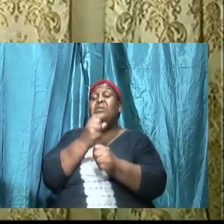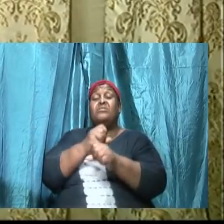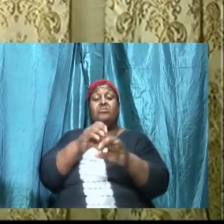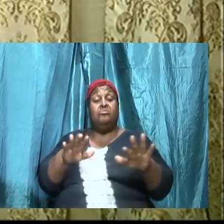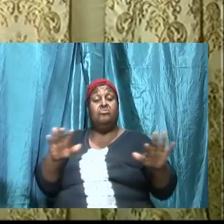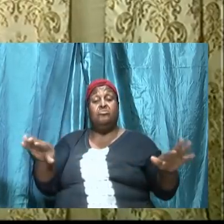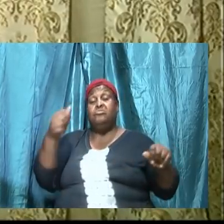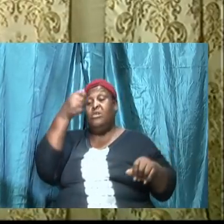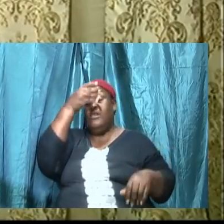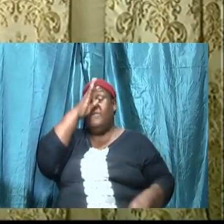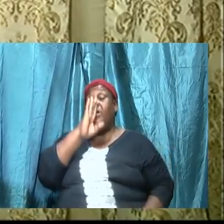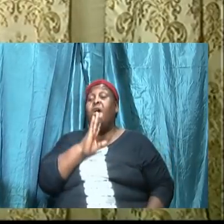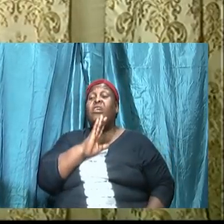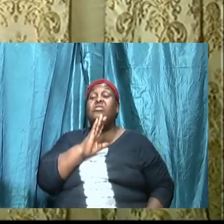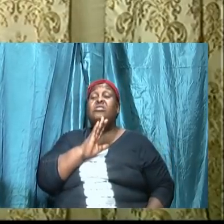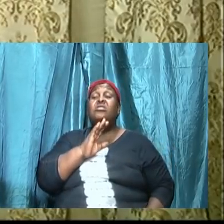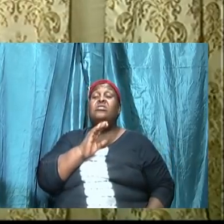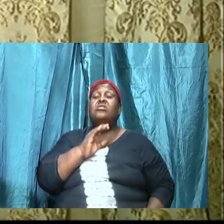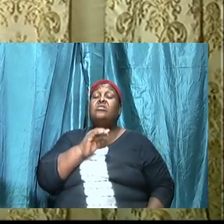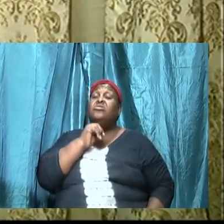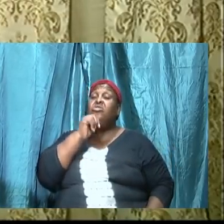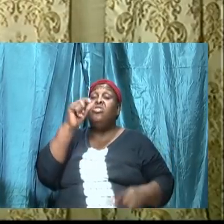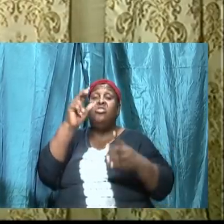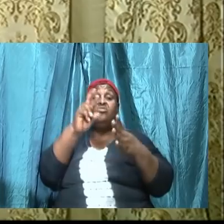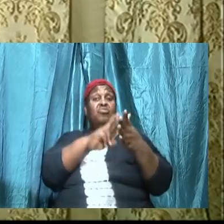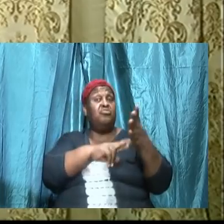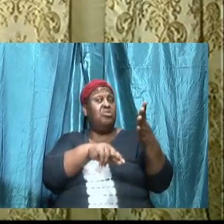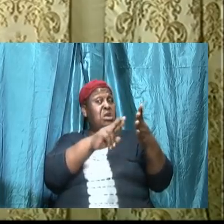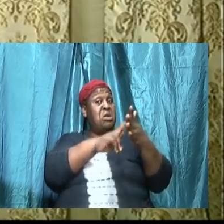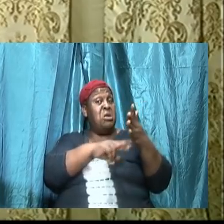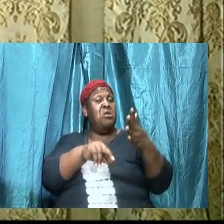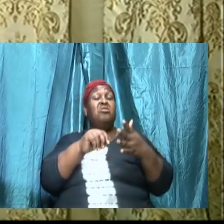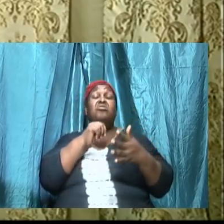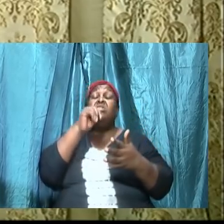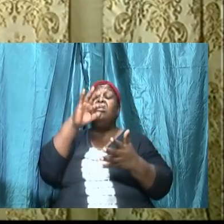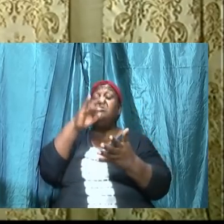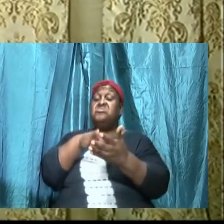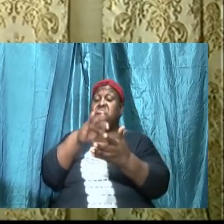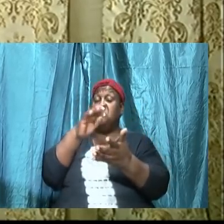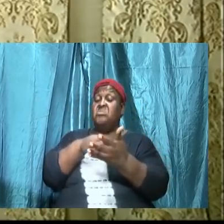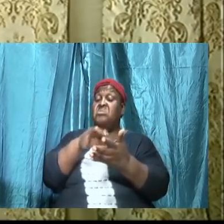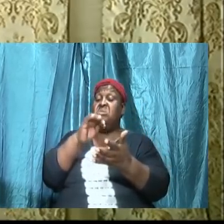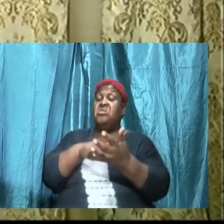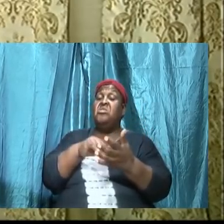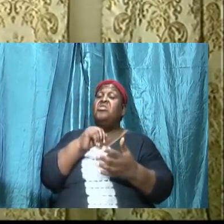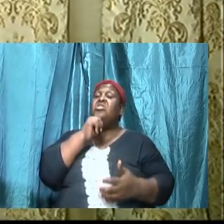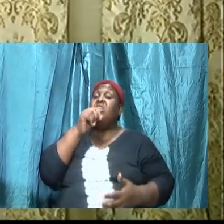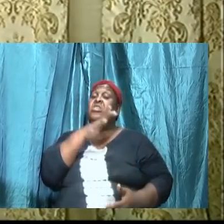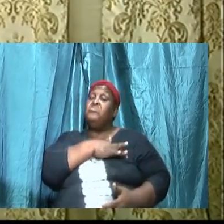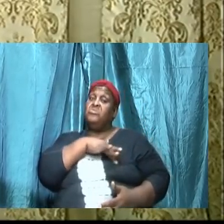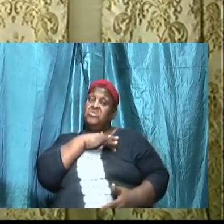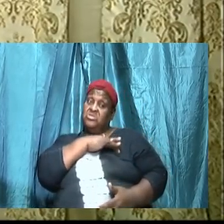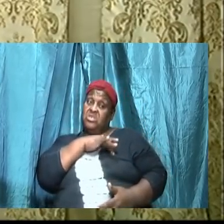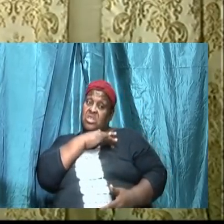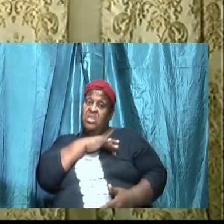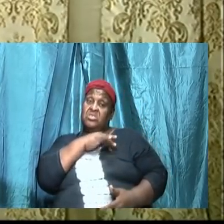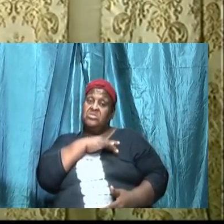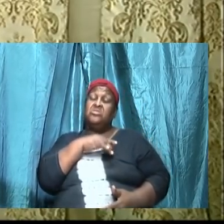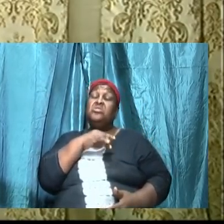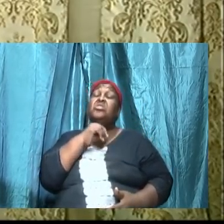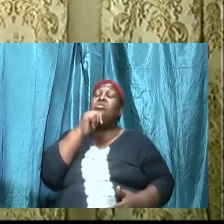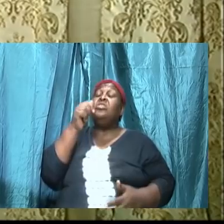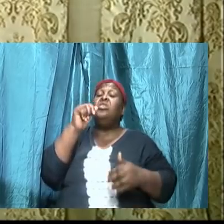to not read, to not study, to not appreciate, and to not